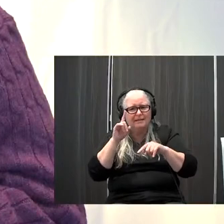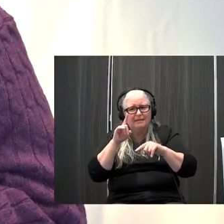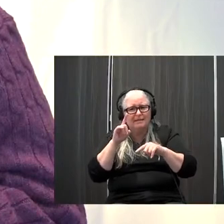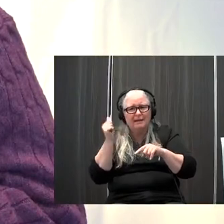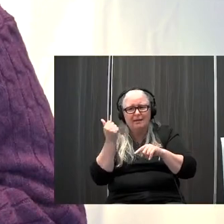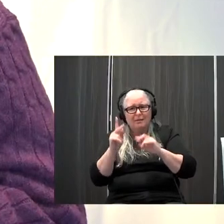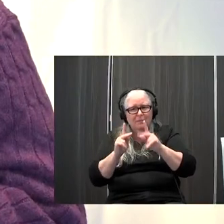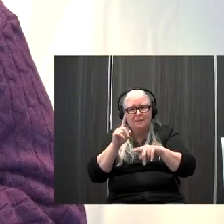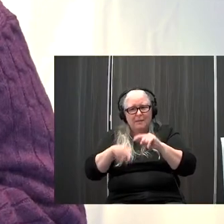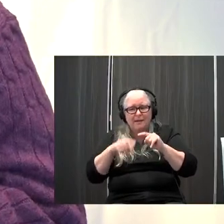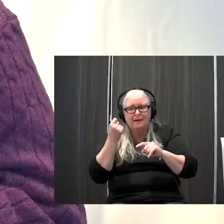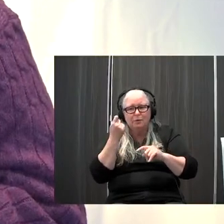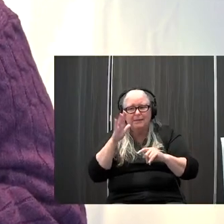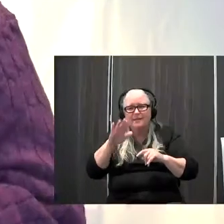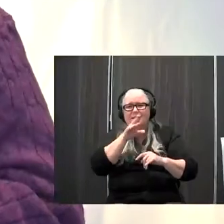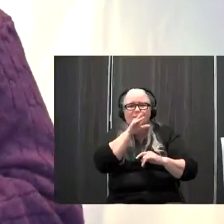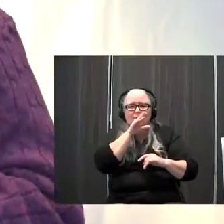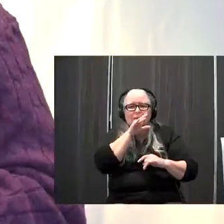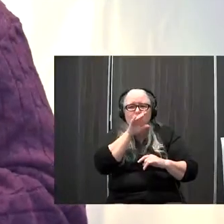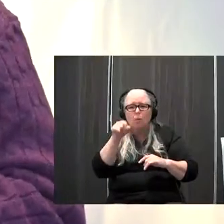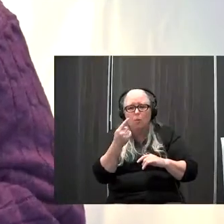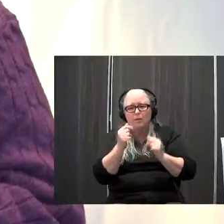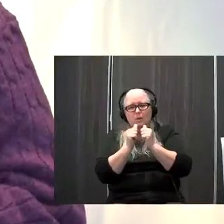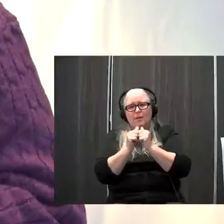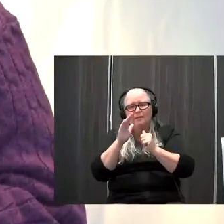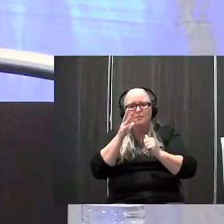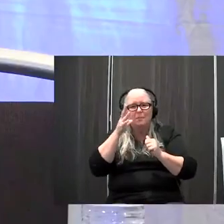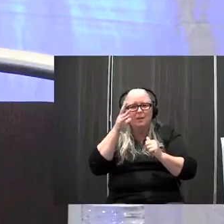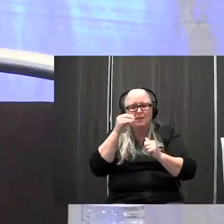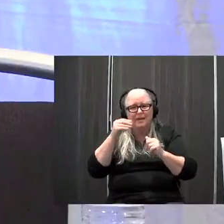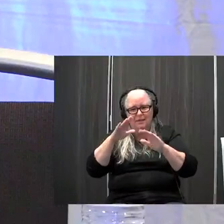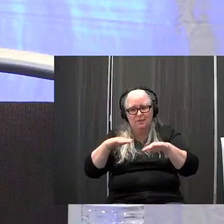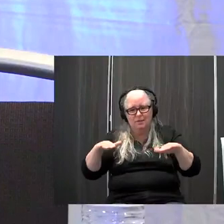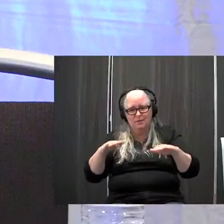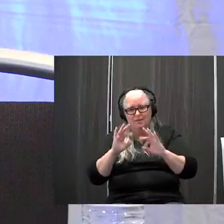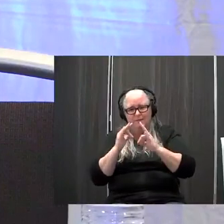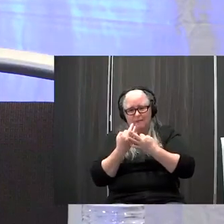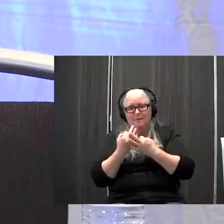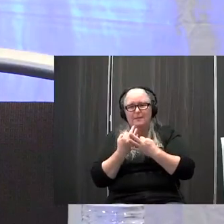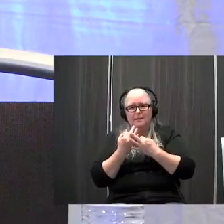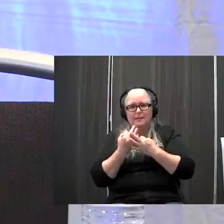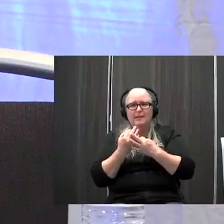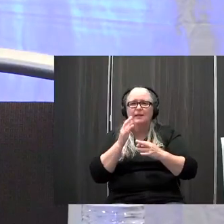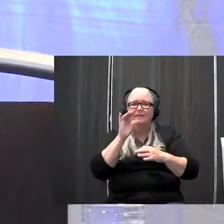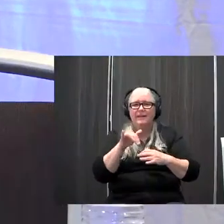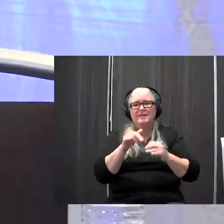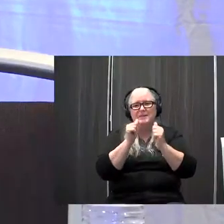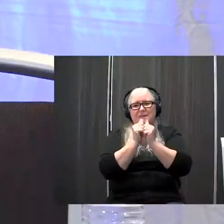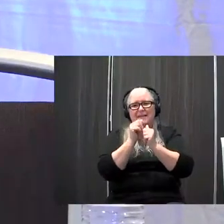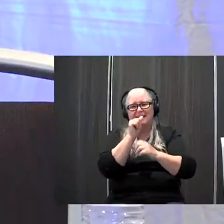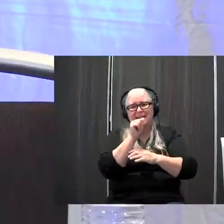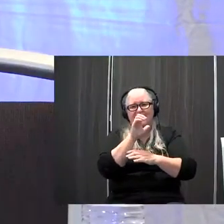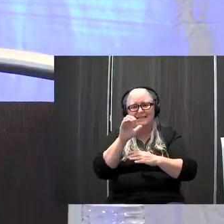by parents and siblings wonderful so that again comes to that augment um piece of the